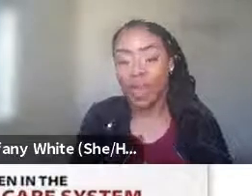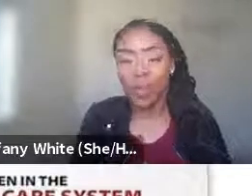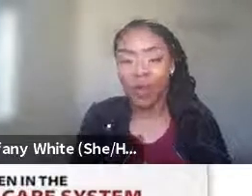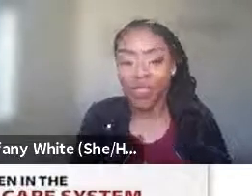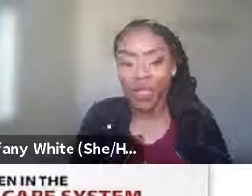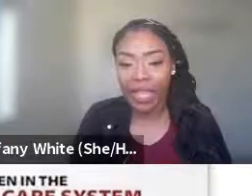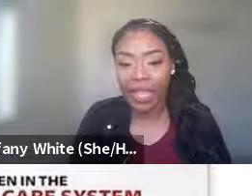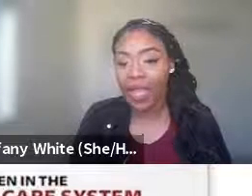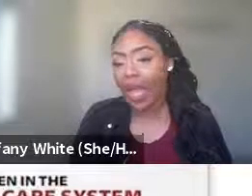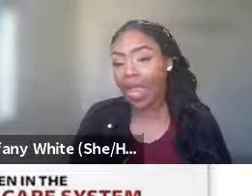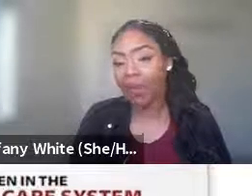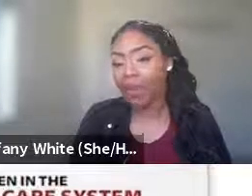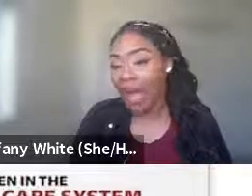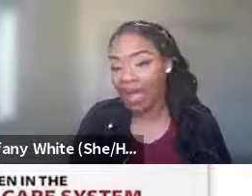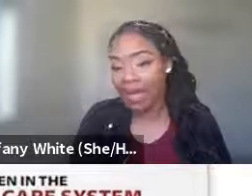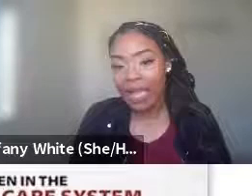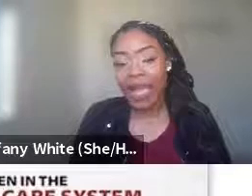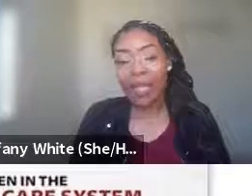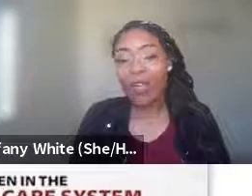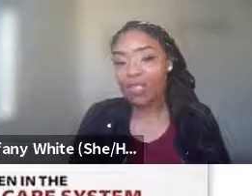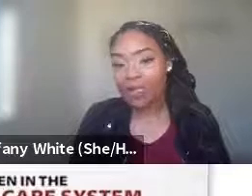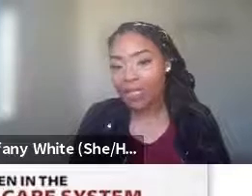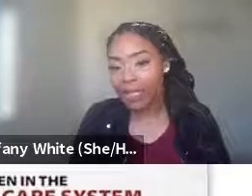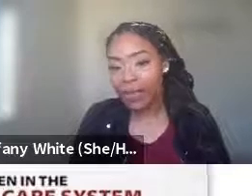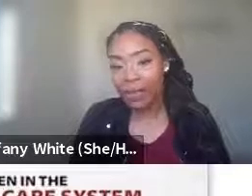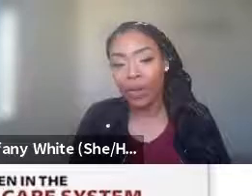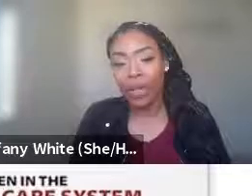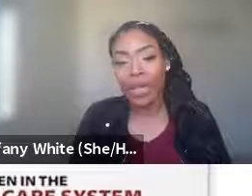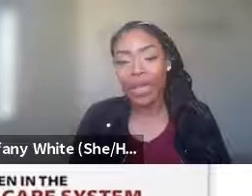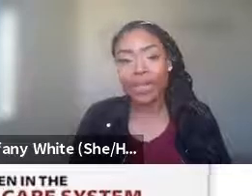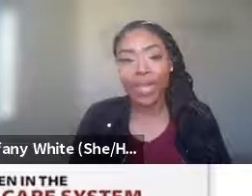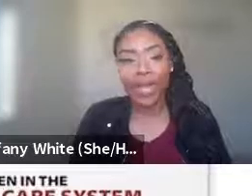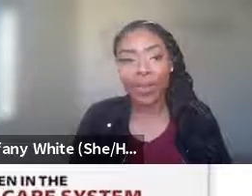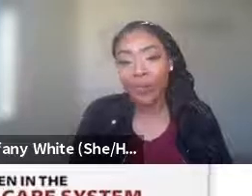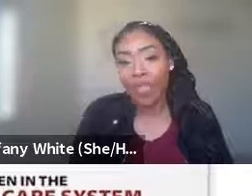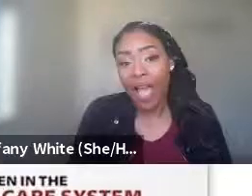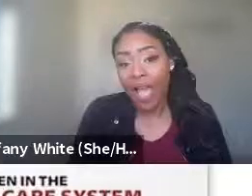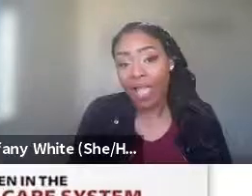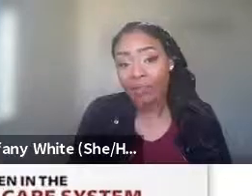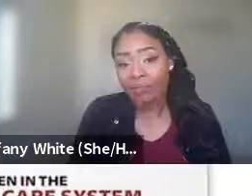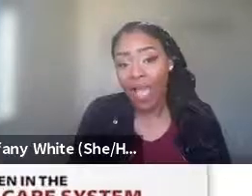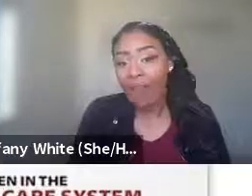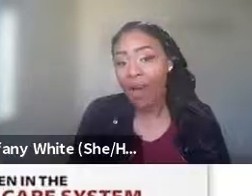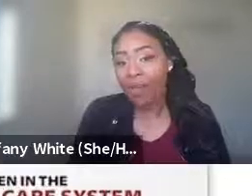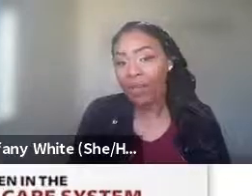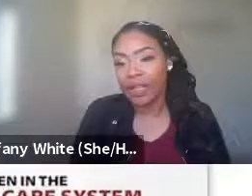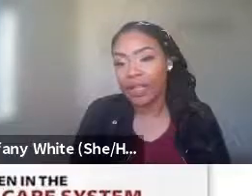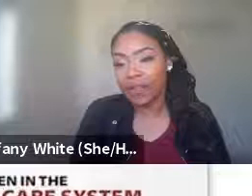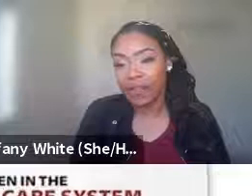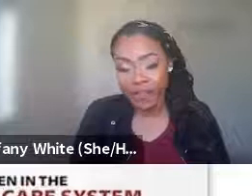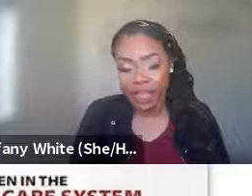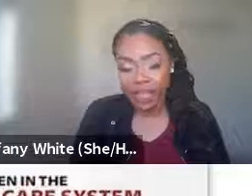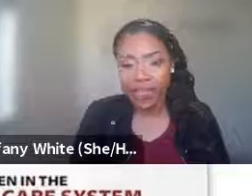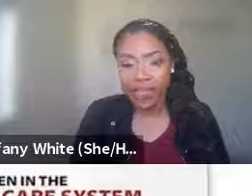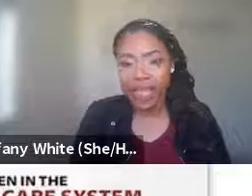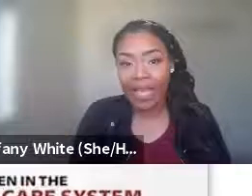groups. Right. So I'm a foster kid. I am black. I am LGBTQ. And I have all of these